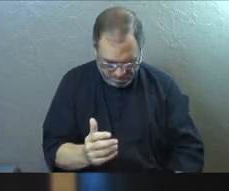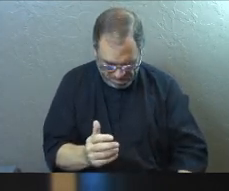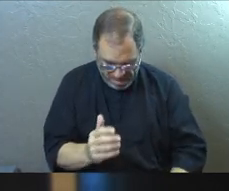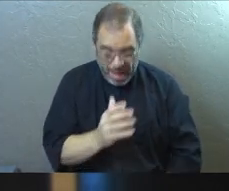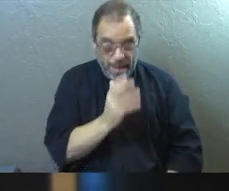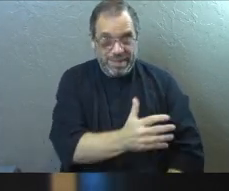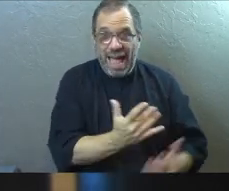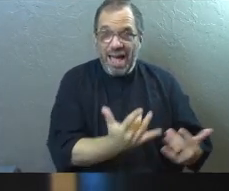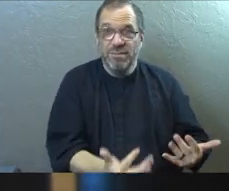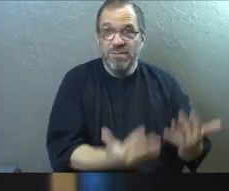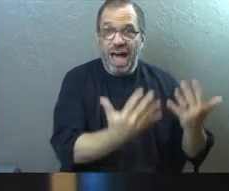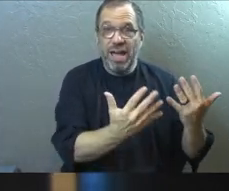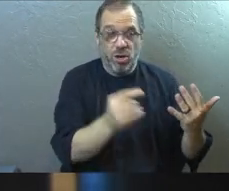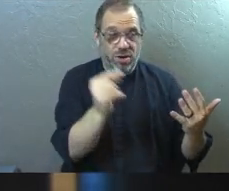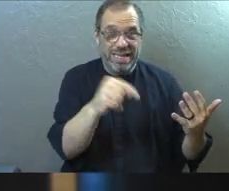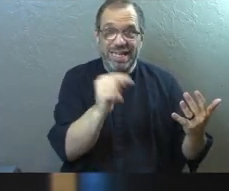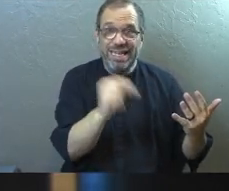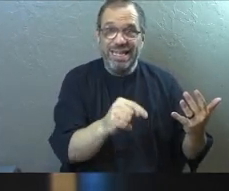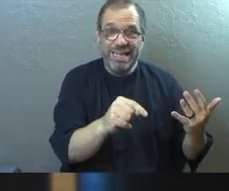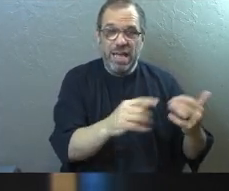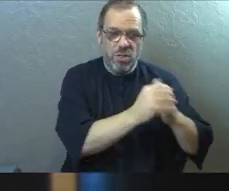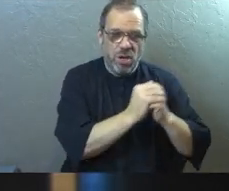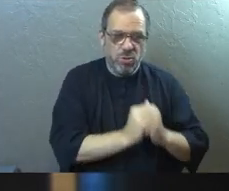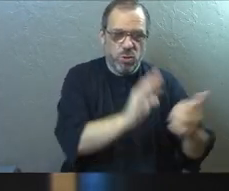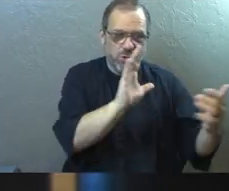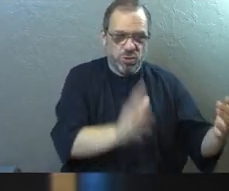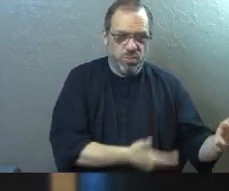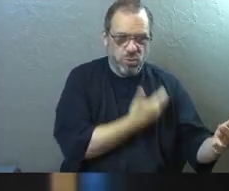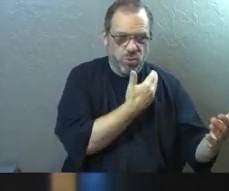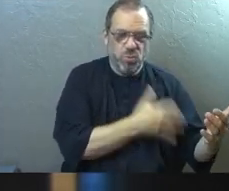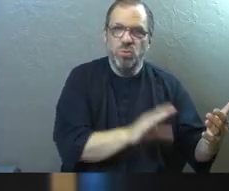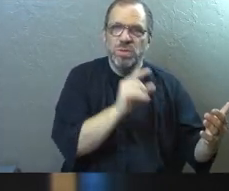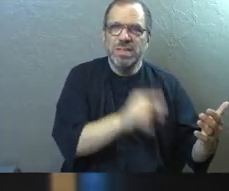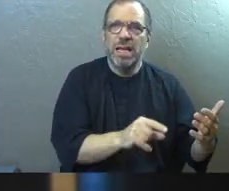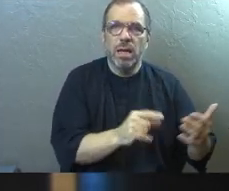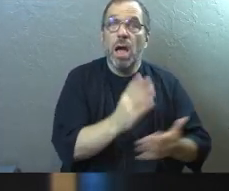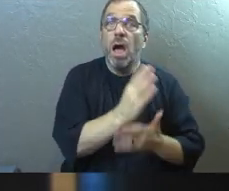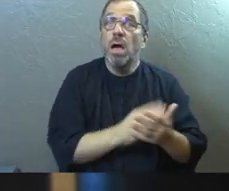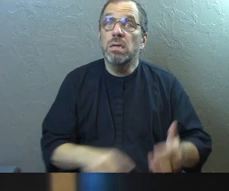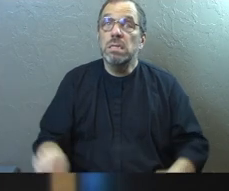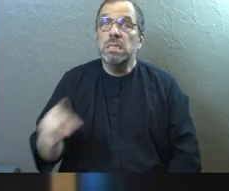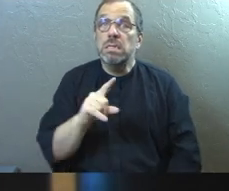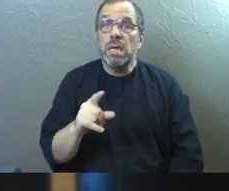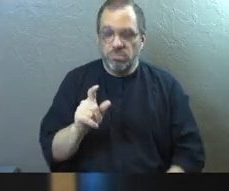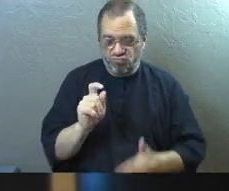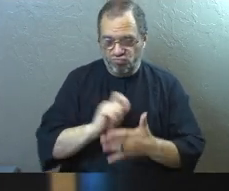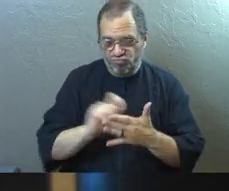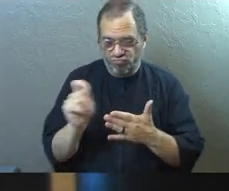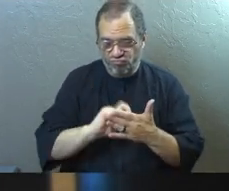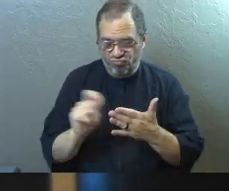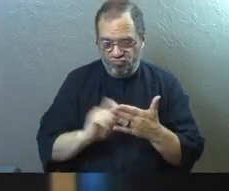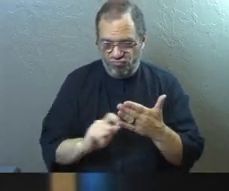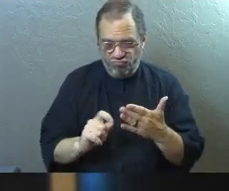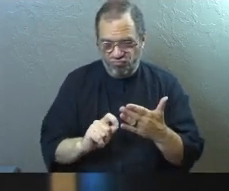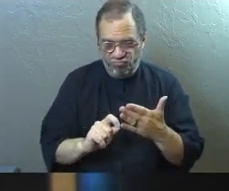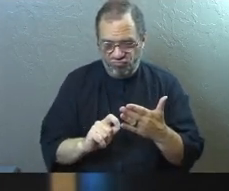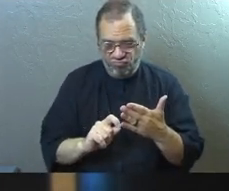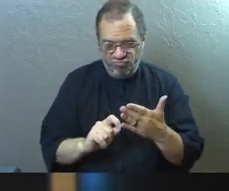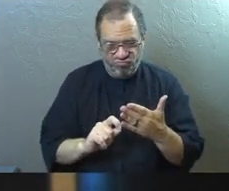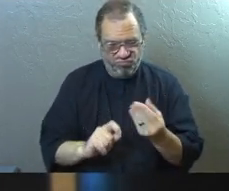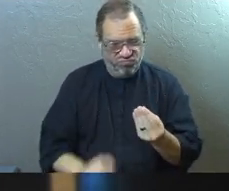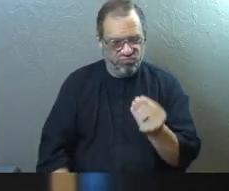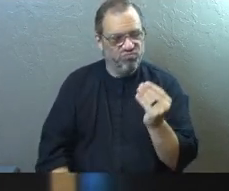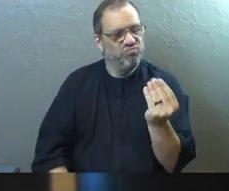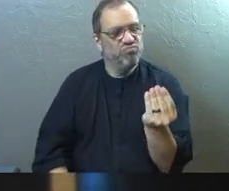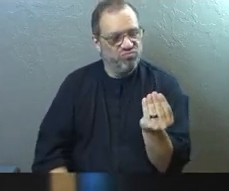But that fire's out there and there's worship music playing out there. Some of you are going to fill this out and you're just going to want to walk